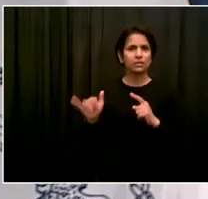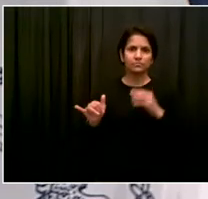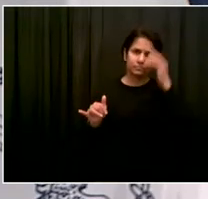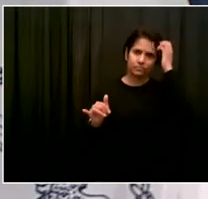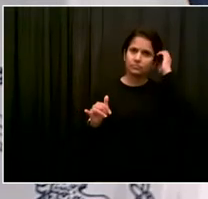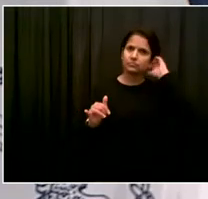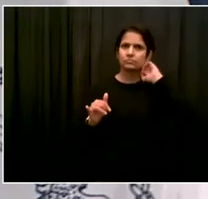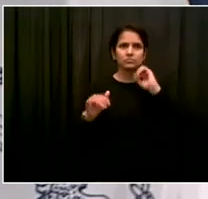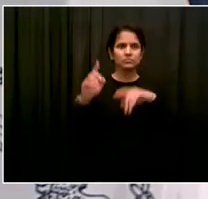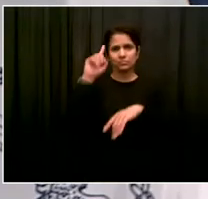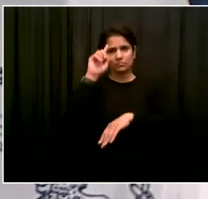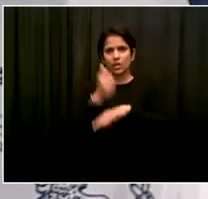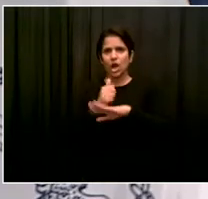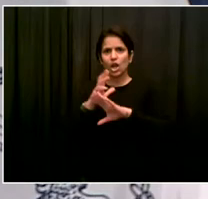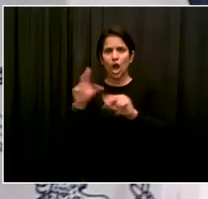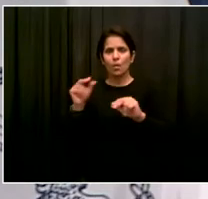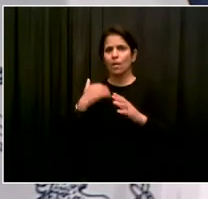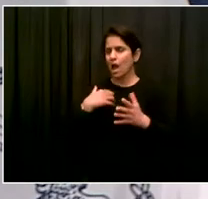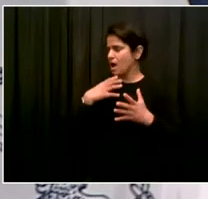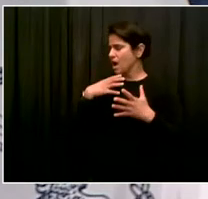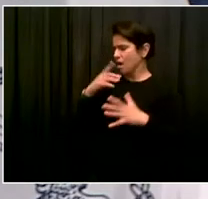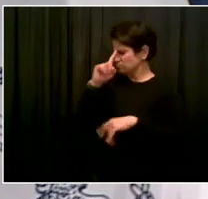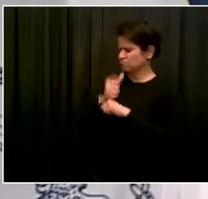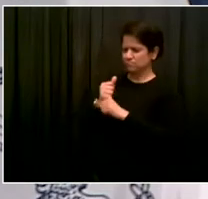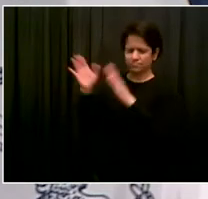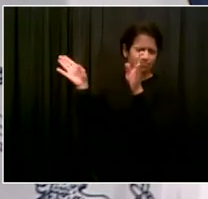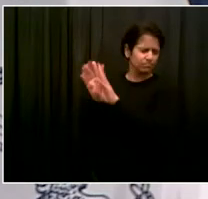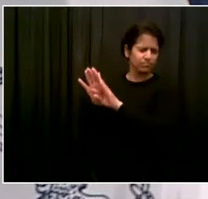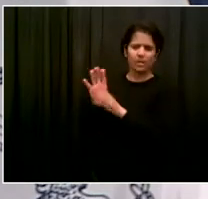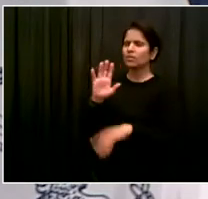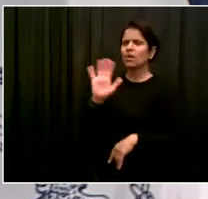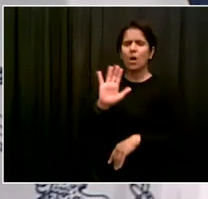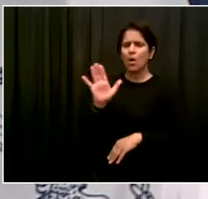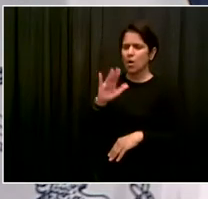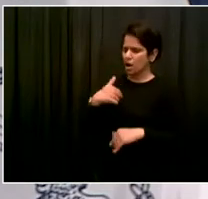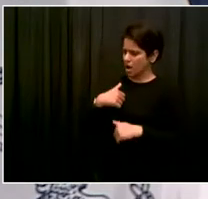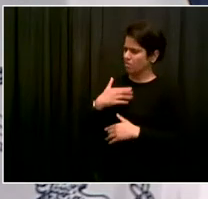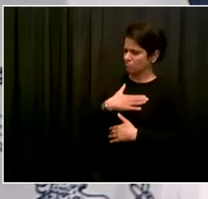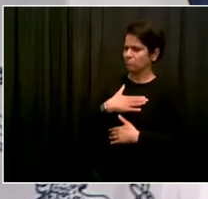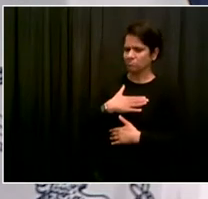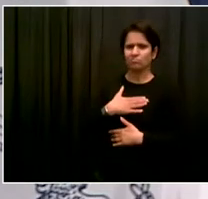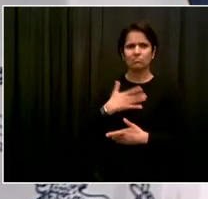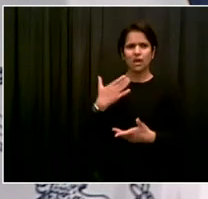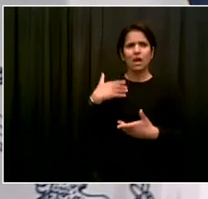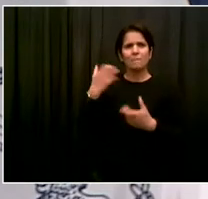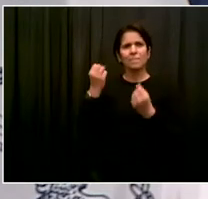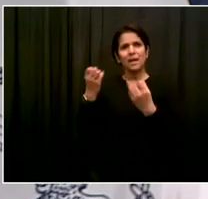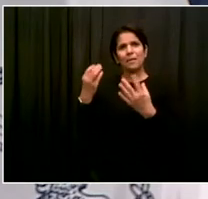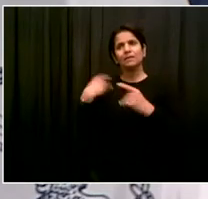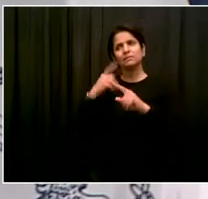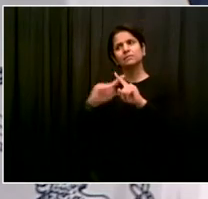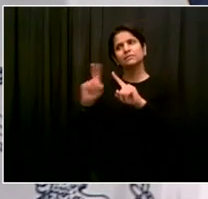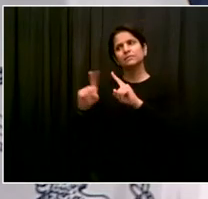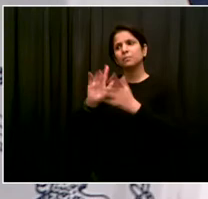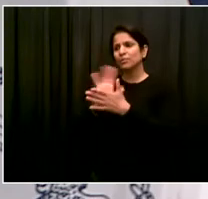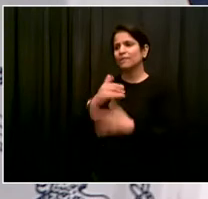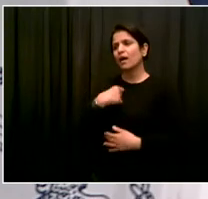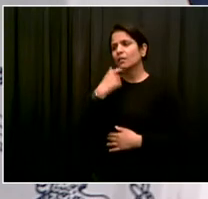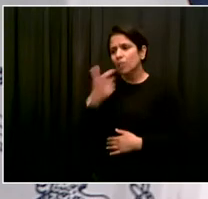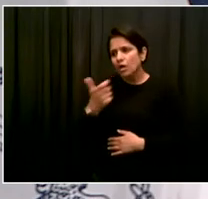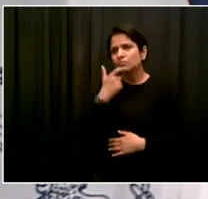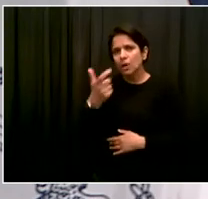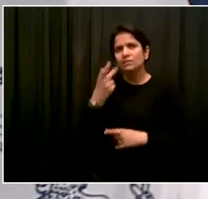ended up deceased, but other situations it well. So as well, I mean, I just want to be careful you're not